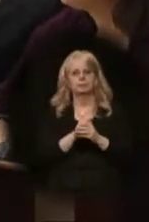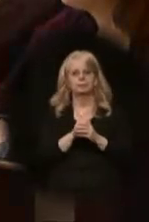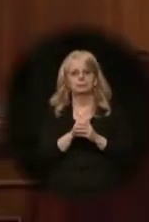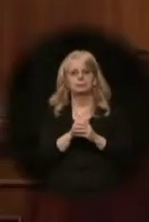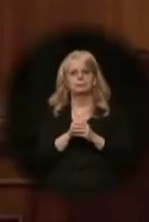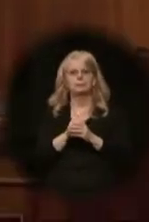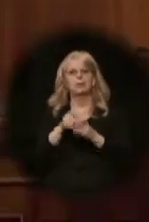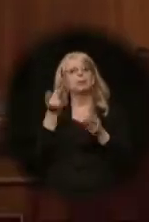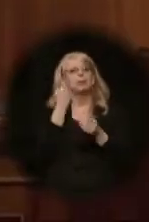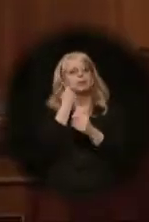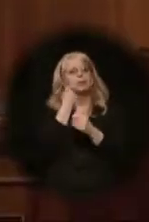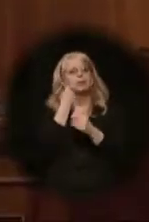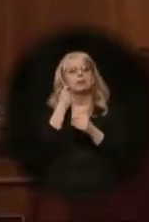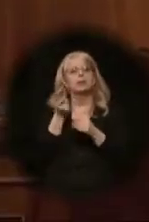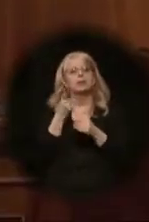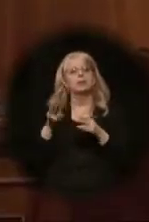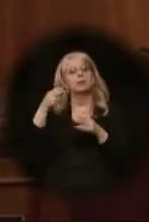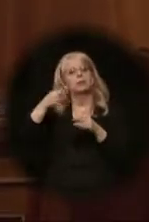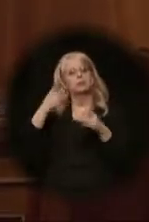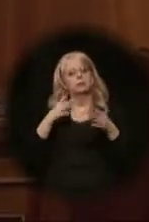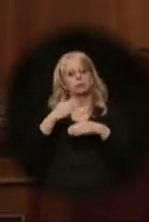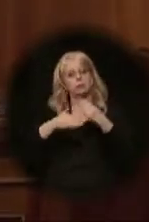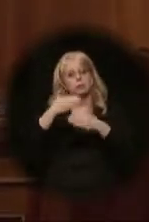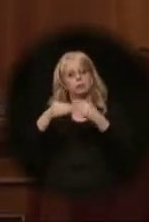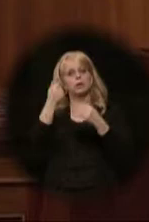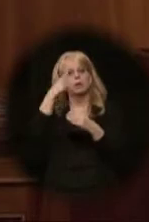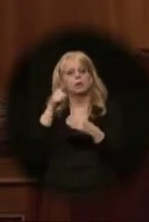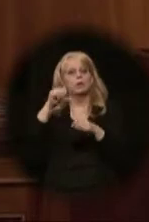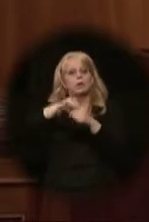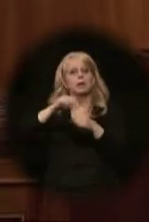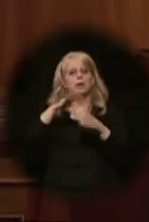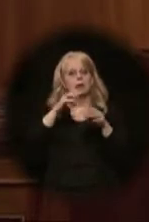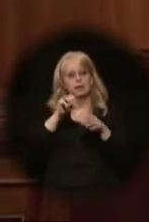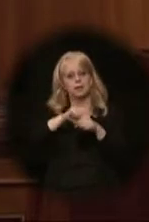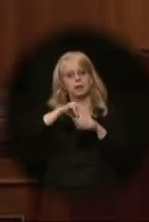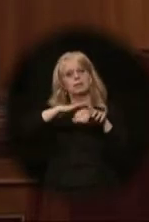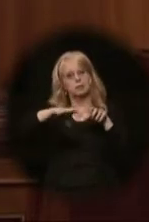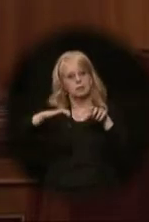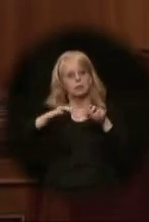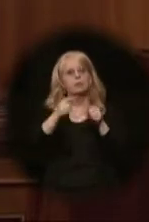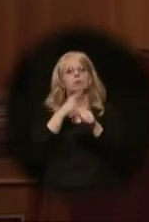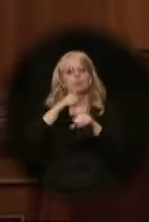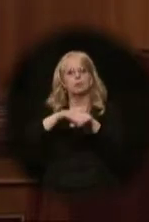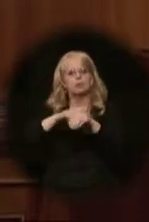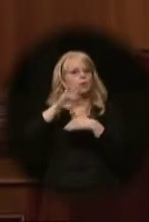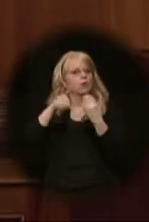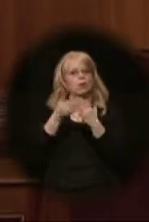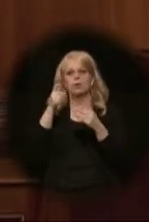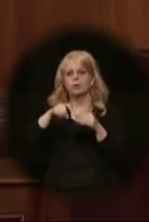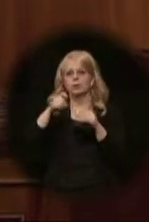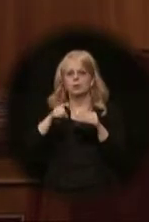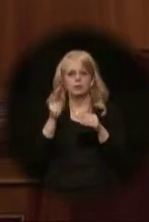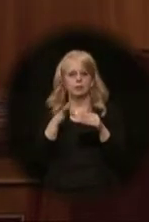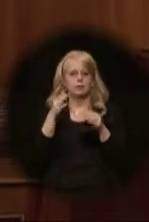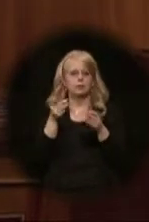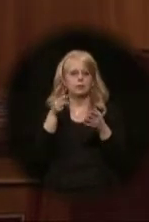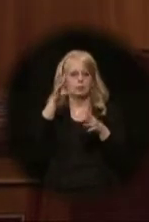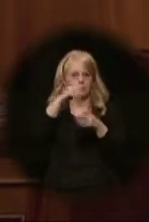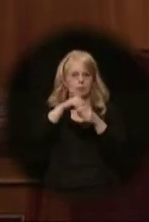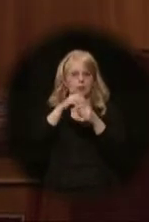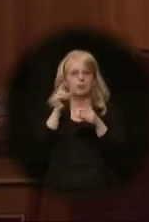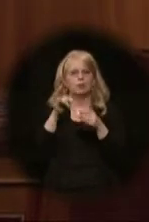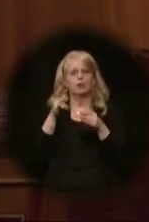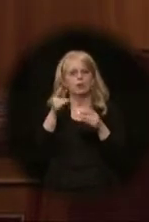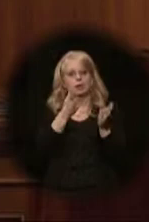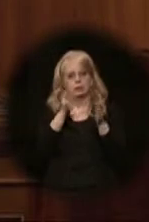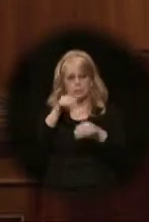And recently we made historic progress on Alaskans' gas line. For the first time, all the necessary parties have a line to make an Alaska gas line